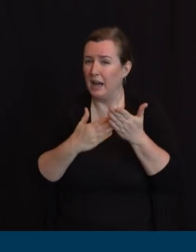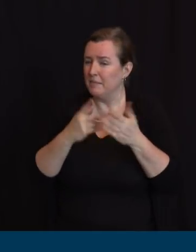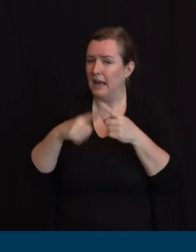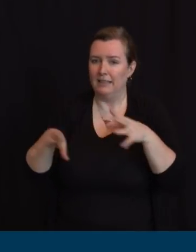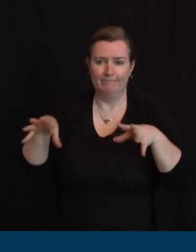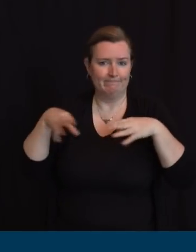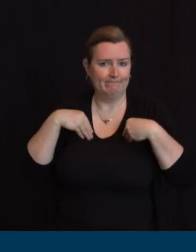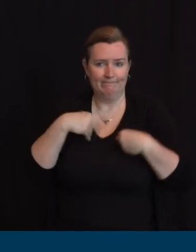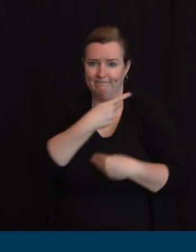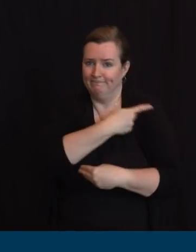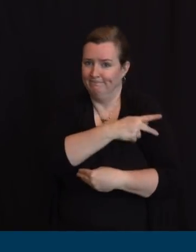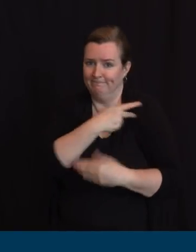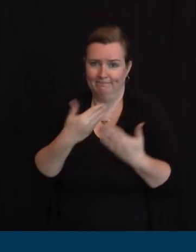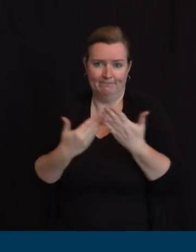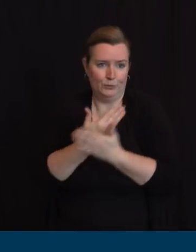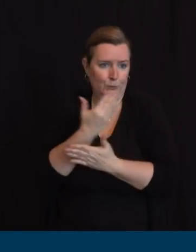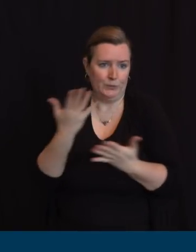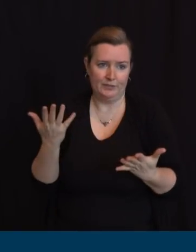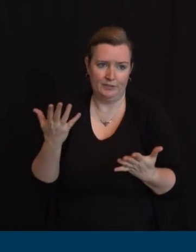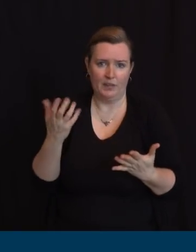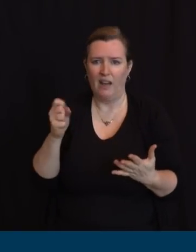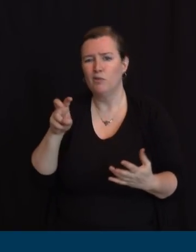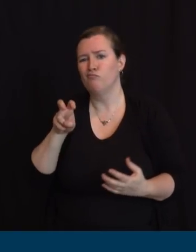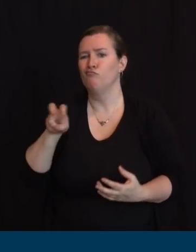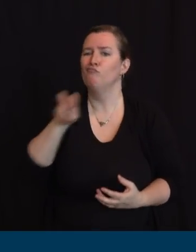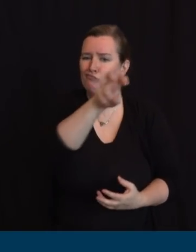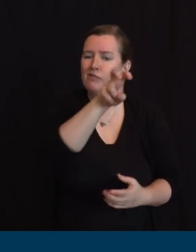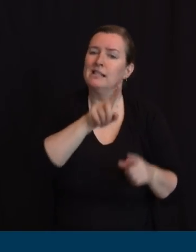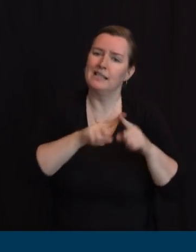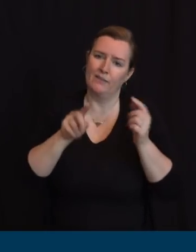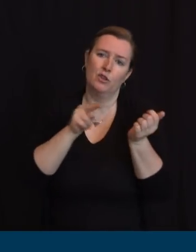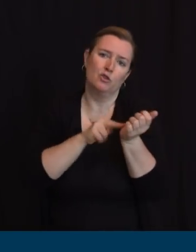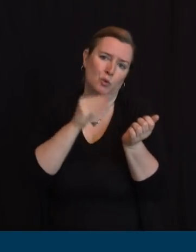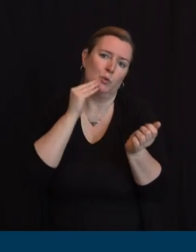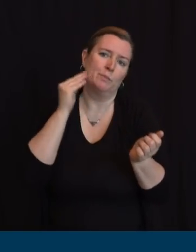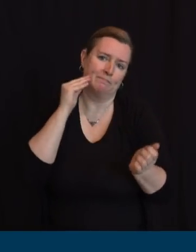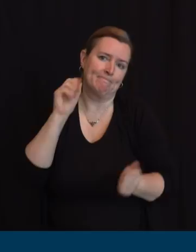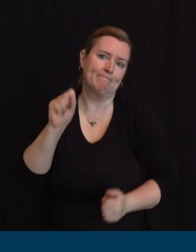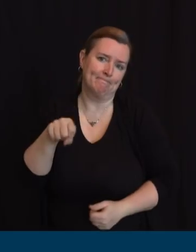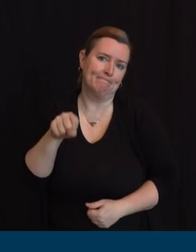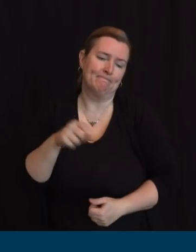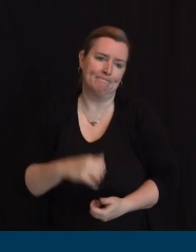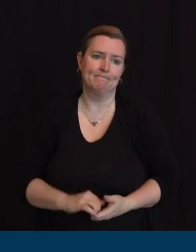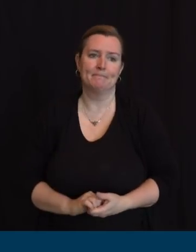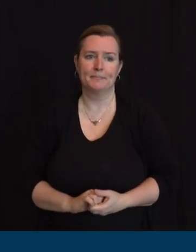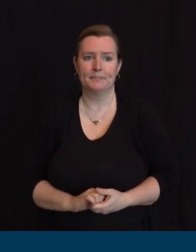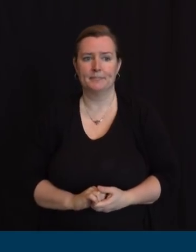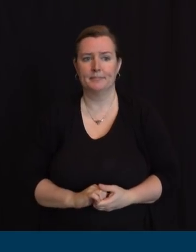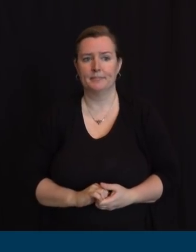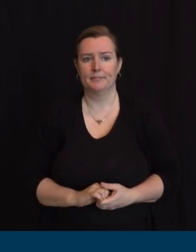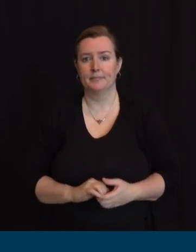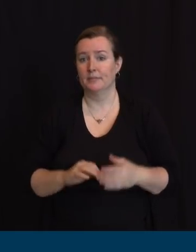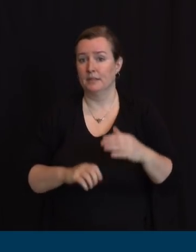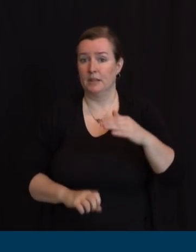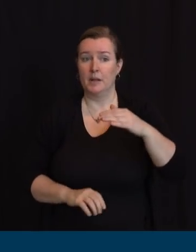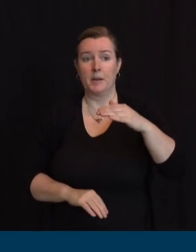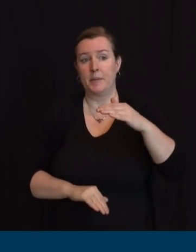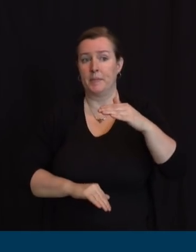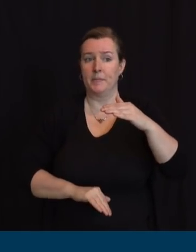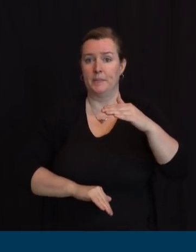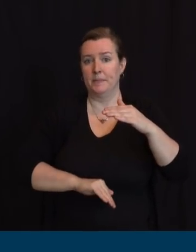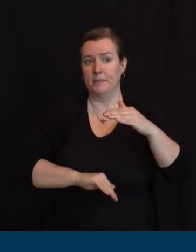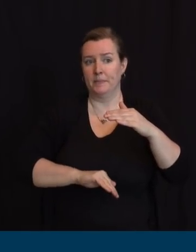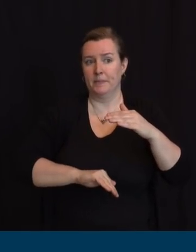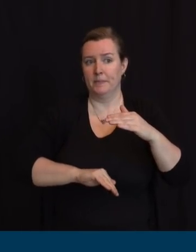Yesterday, this changes every day. As you know, we look at three models. And yesterday, at the peak,